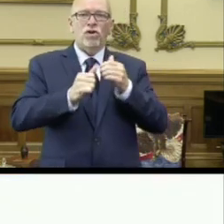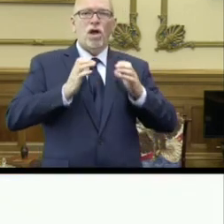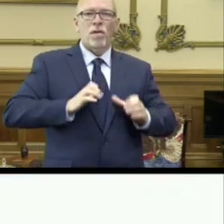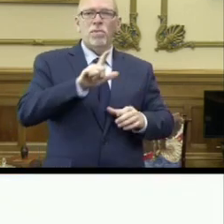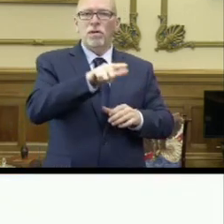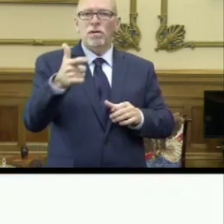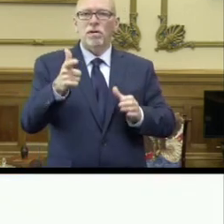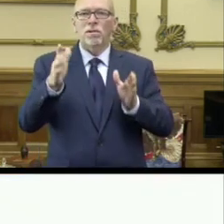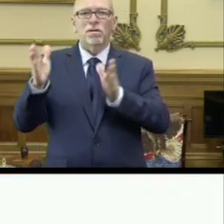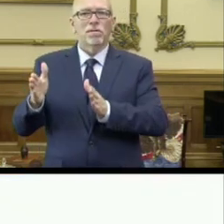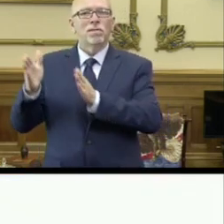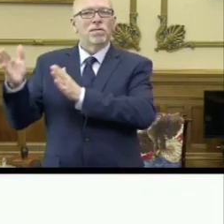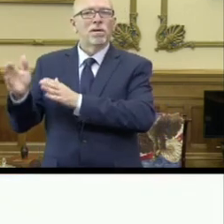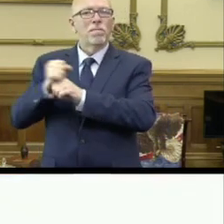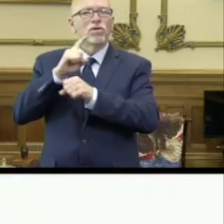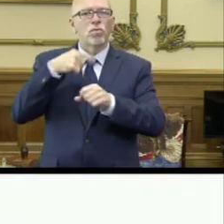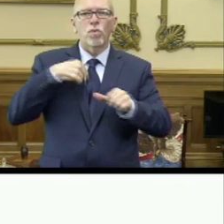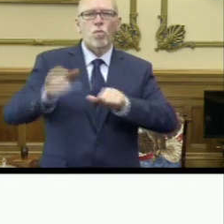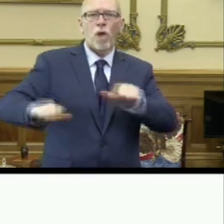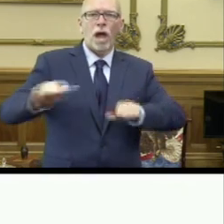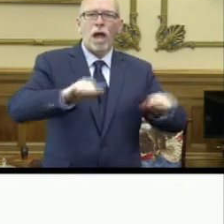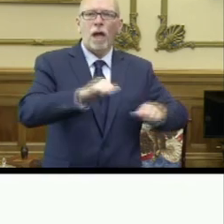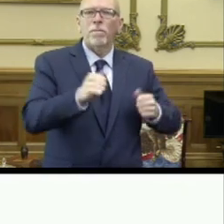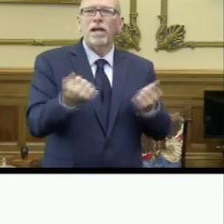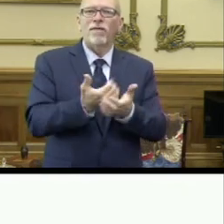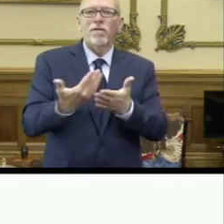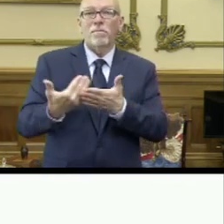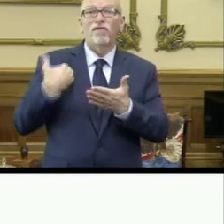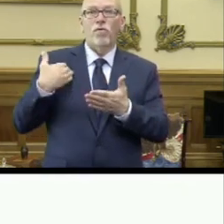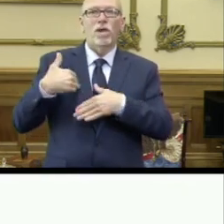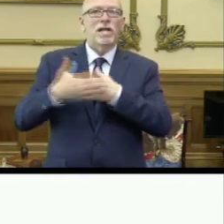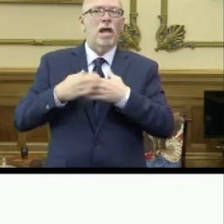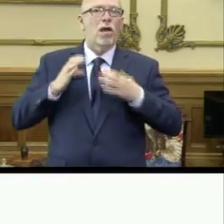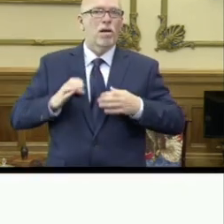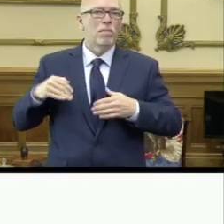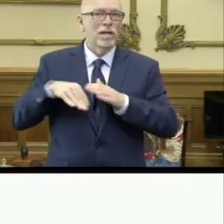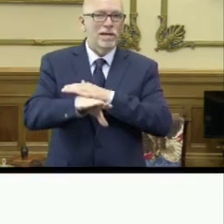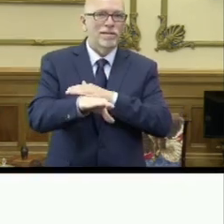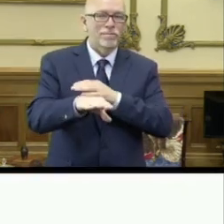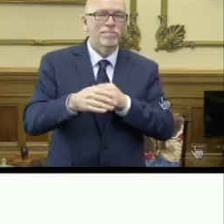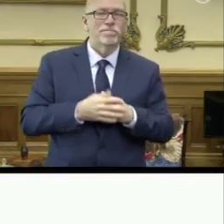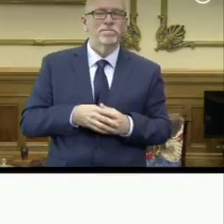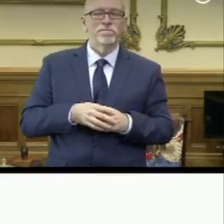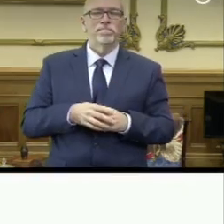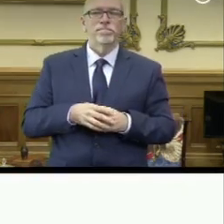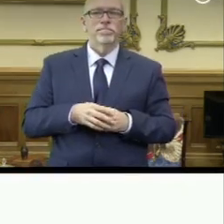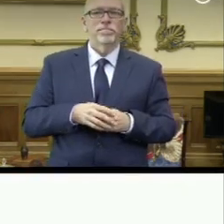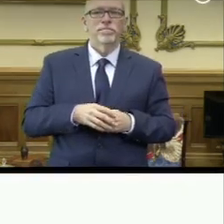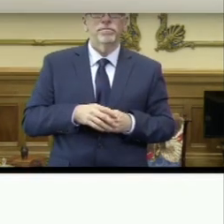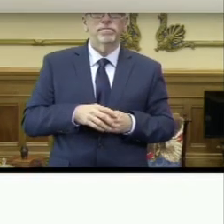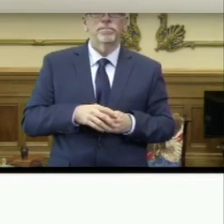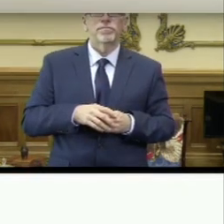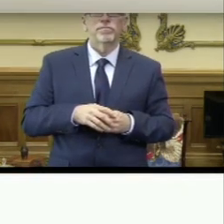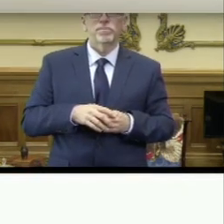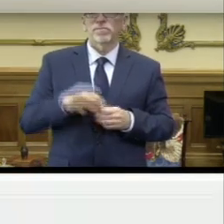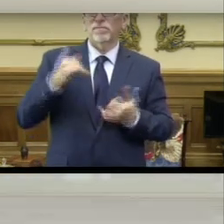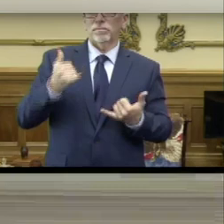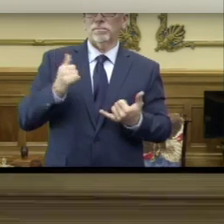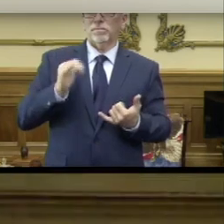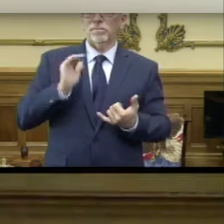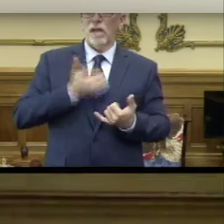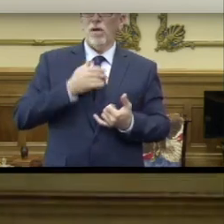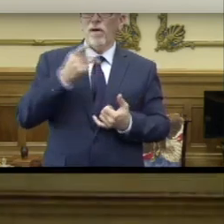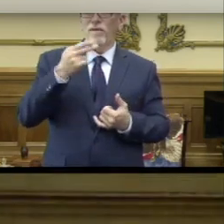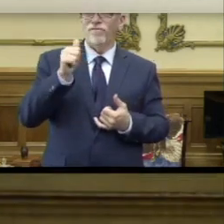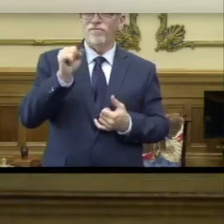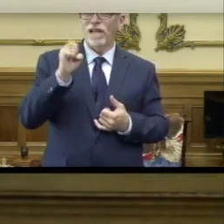so we can make sure that we wipe down all hard surfaces between customers coming into our branch. This is only our phase